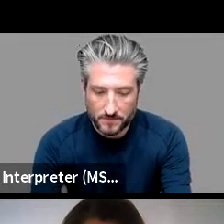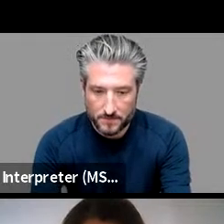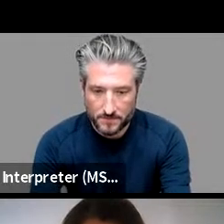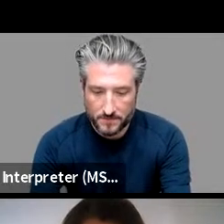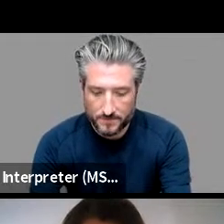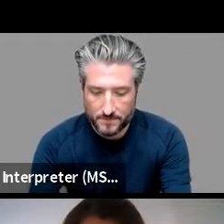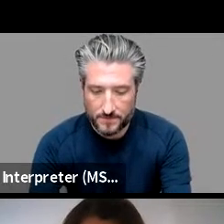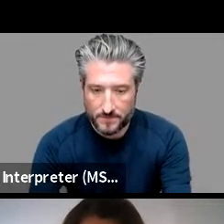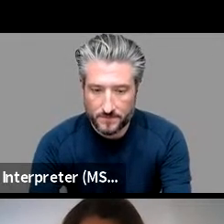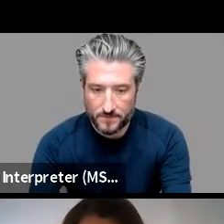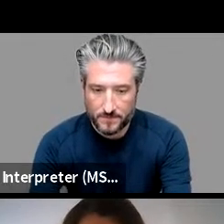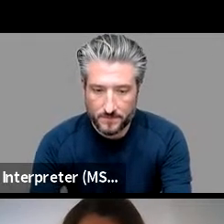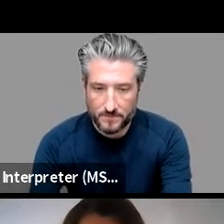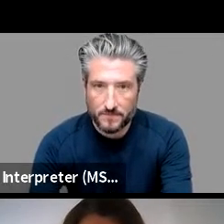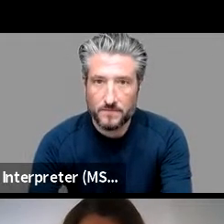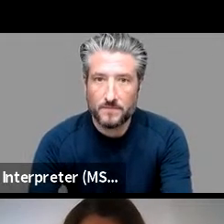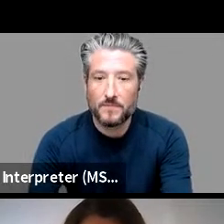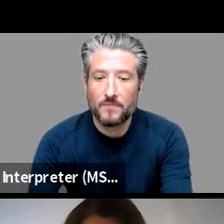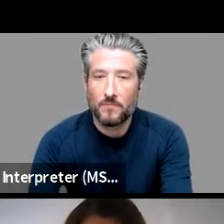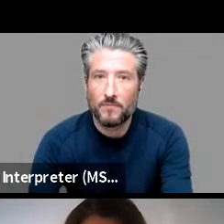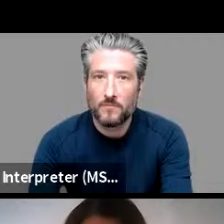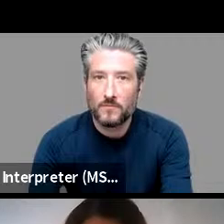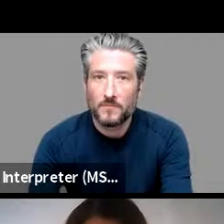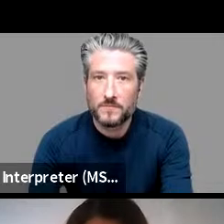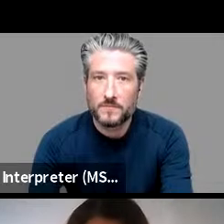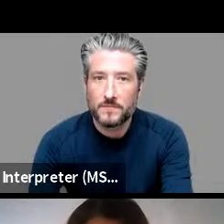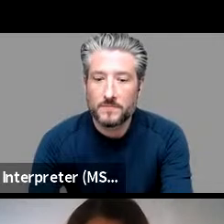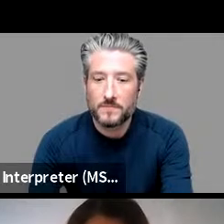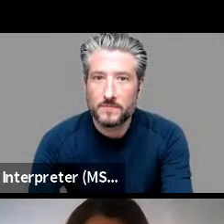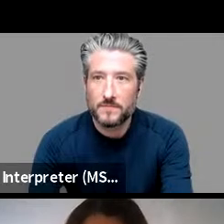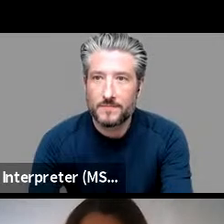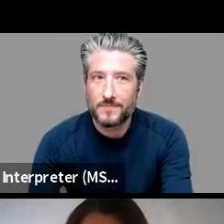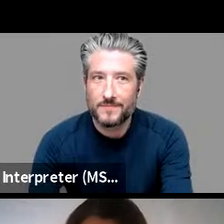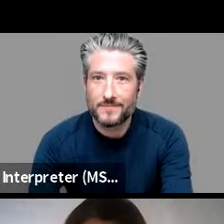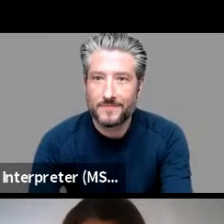great great great virtually you mean on her way